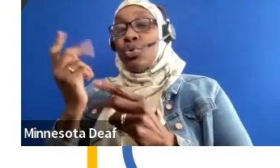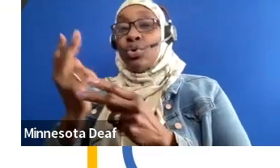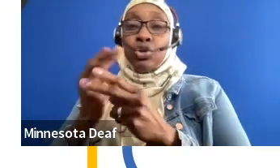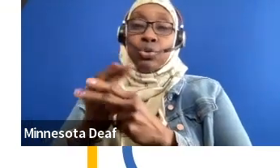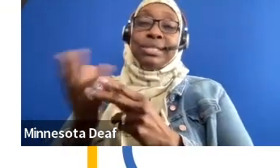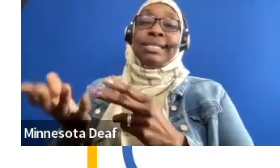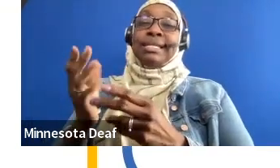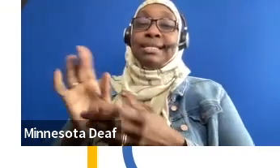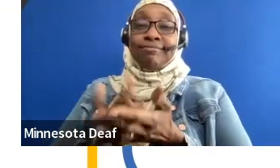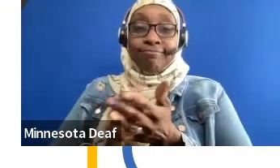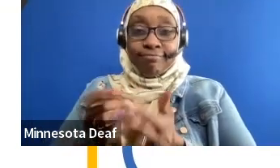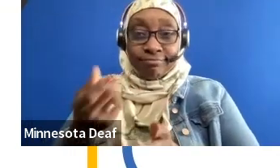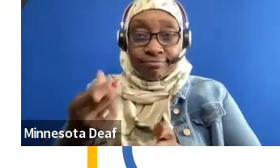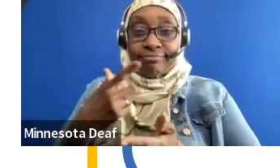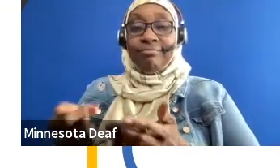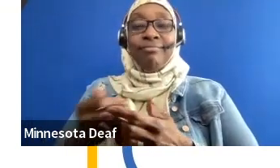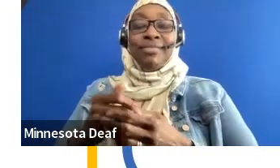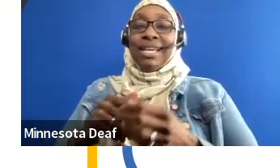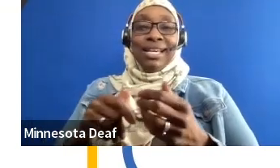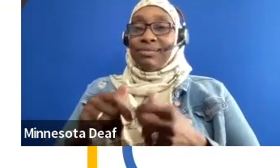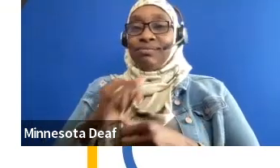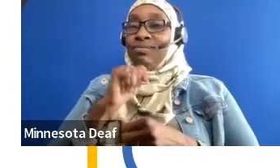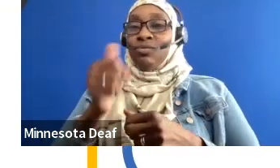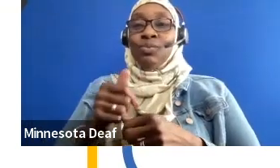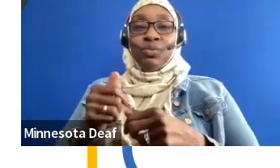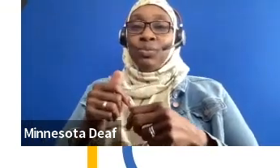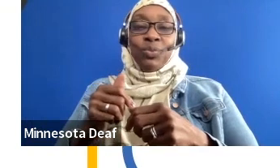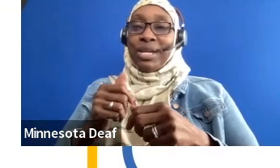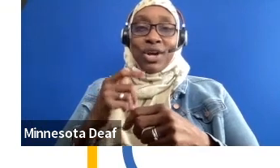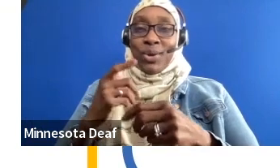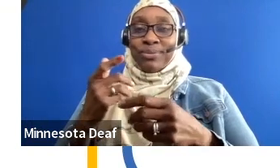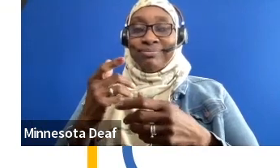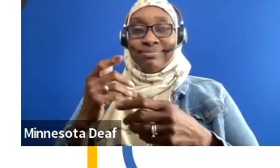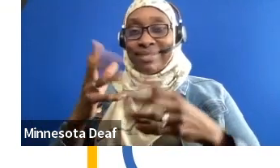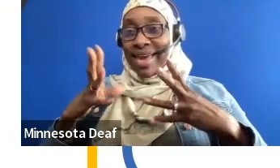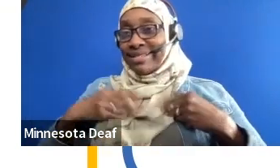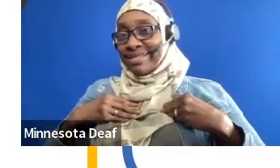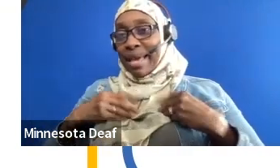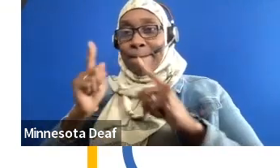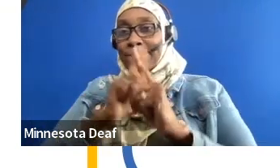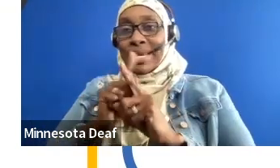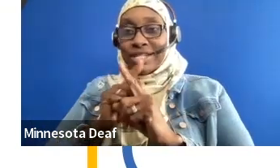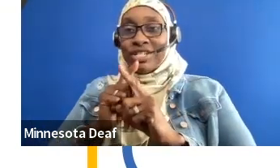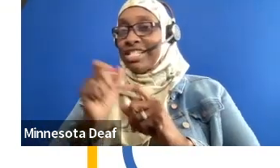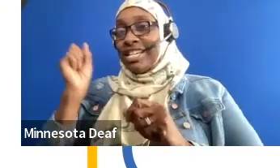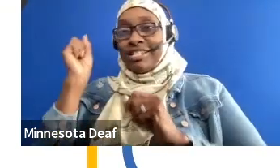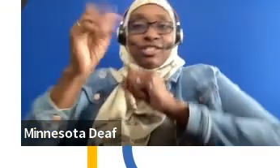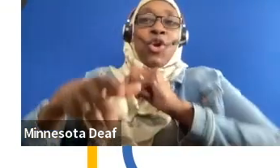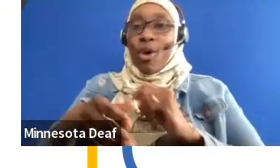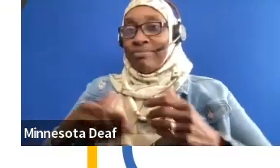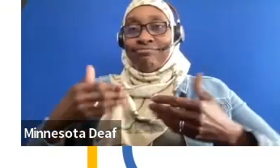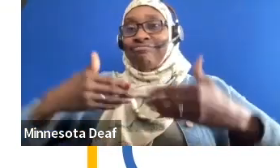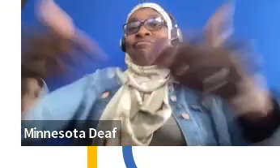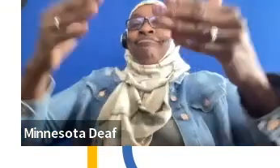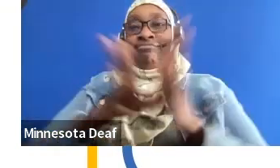someone up and throw them out into the wild. We have staff who check in with their mentors and mentees once a month, make sure everything's going well. Are there any